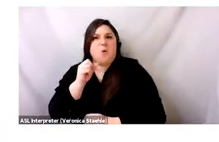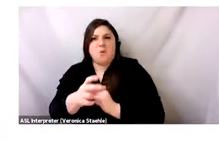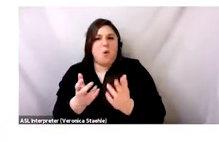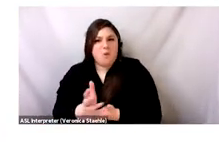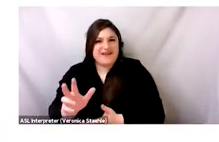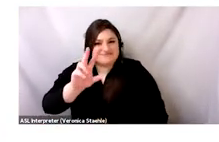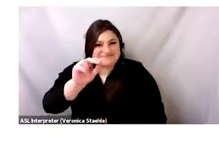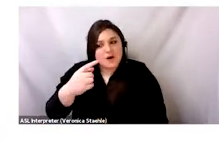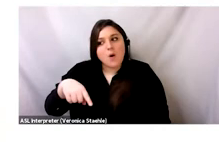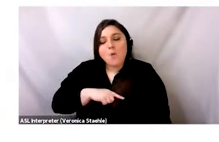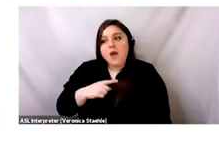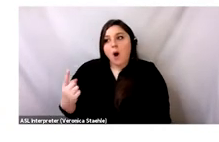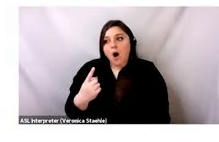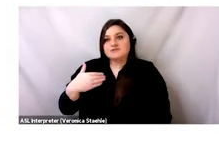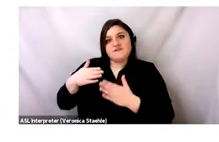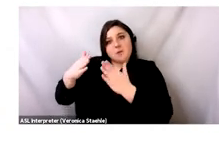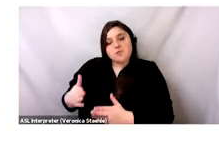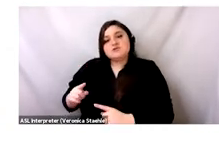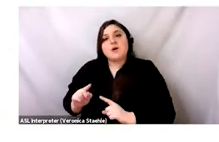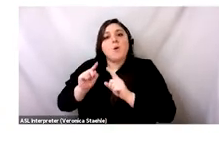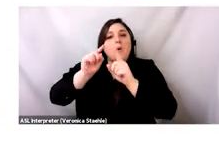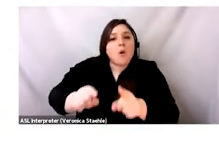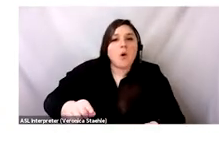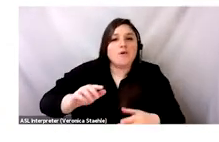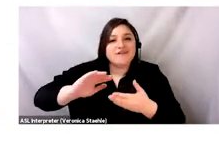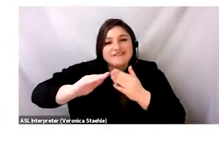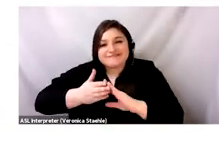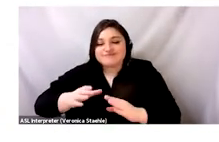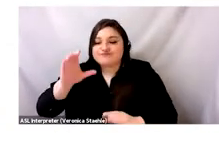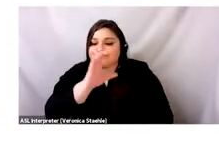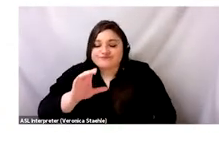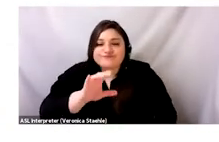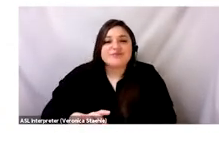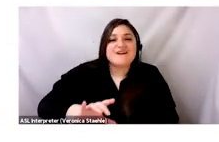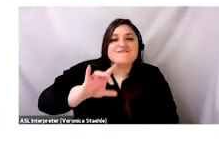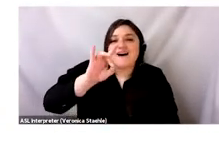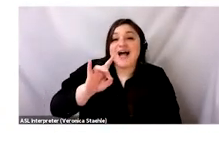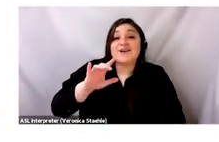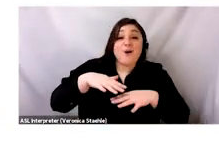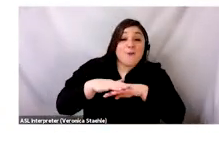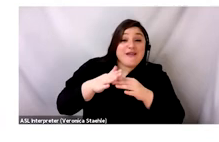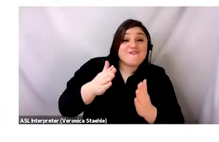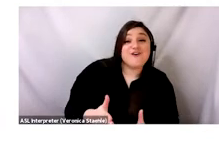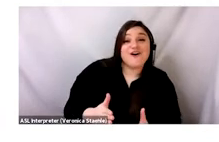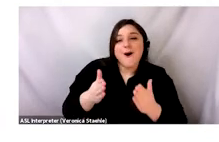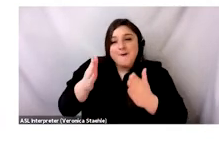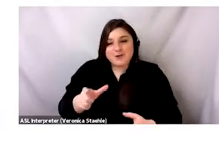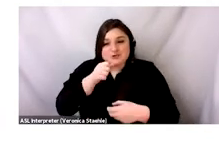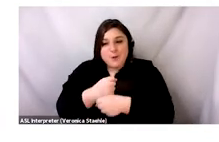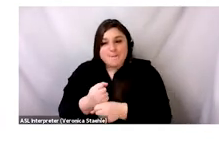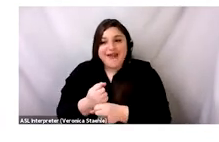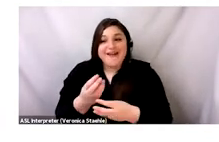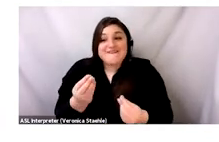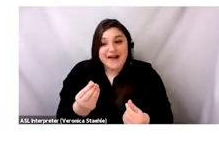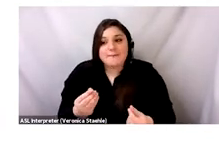everyday Ghanaian, even now, to make clothes, they go to town to select their fabric. They interact with the fabric seller